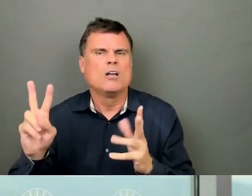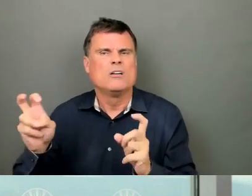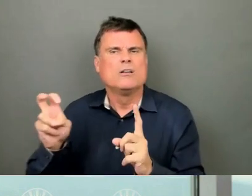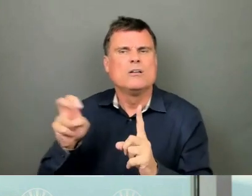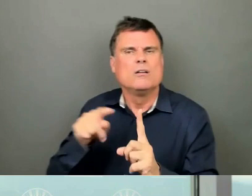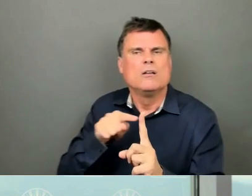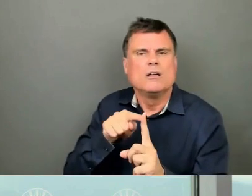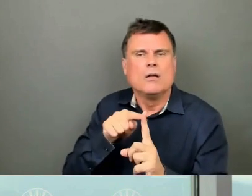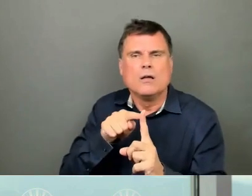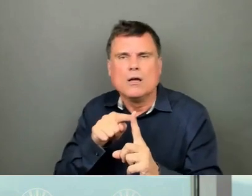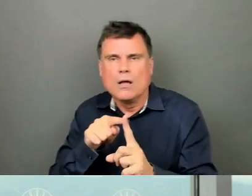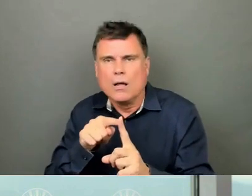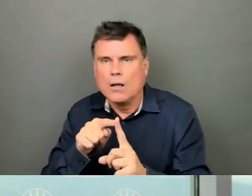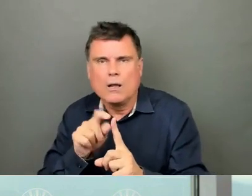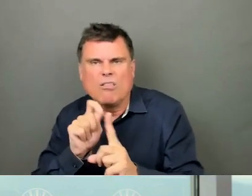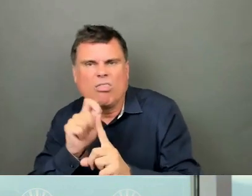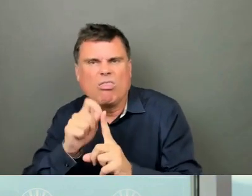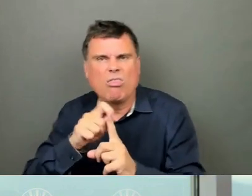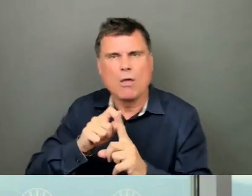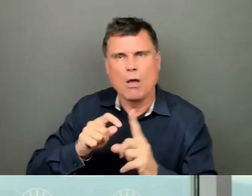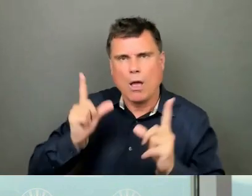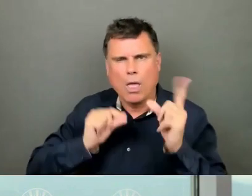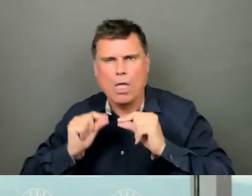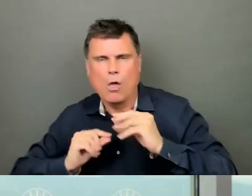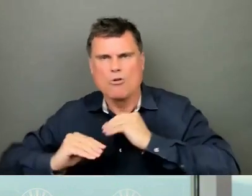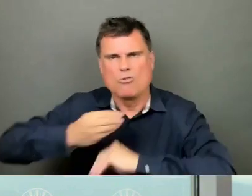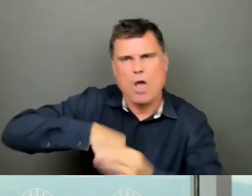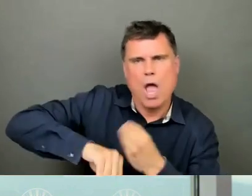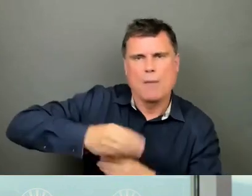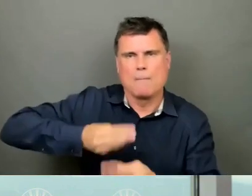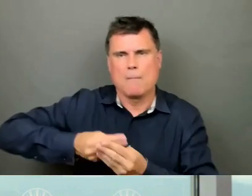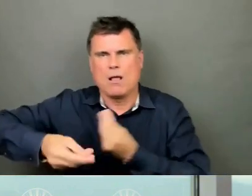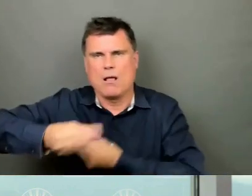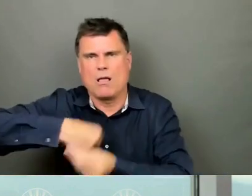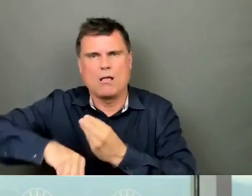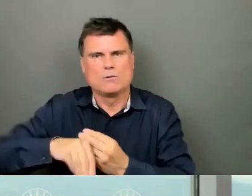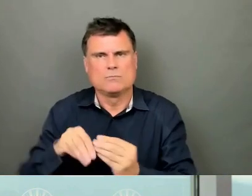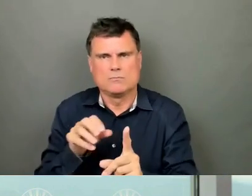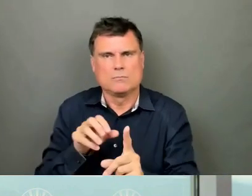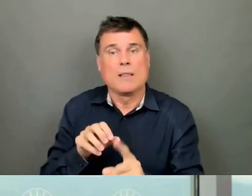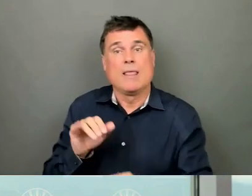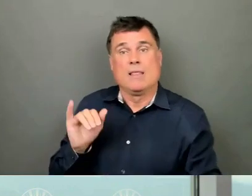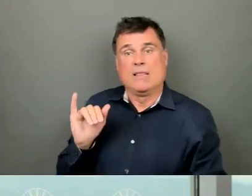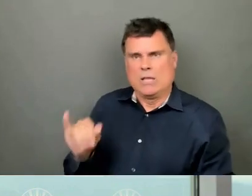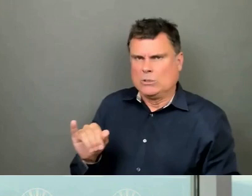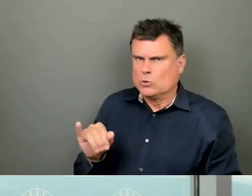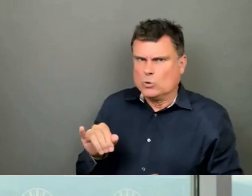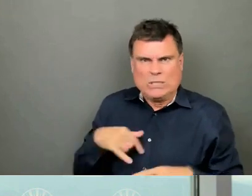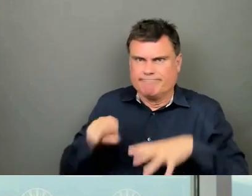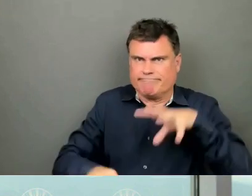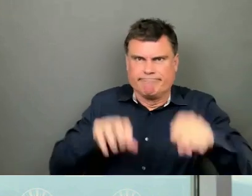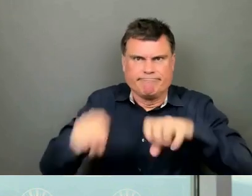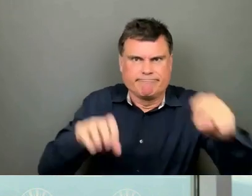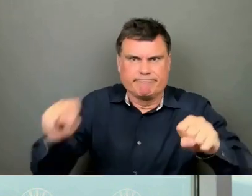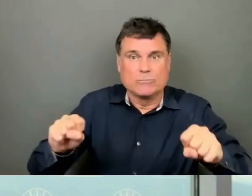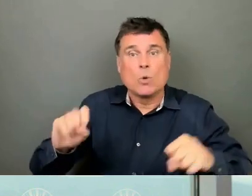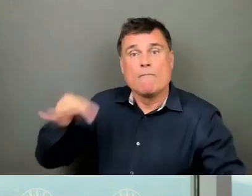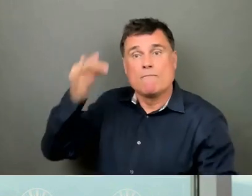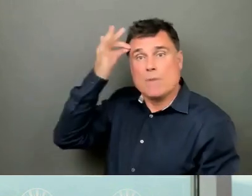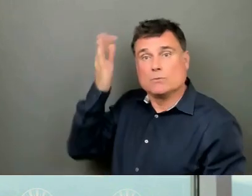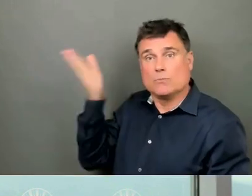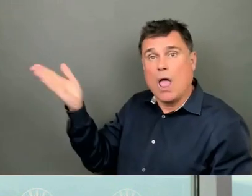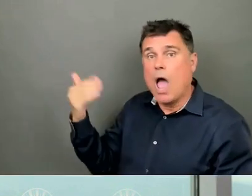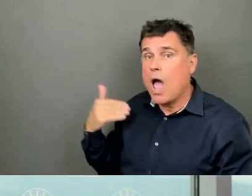in the province and nationally so that we don't just transfer the problem from one province to another. There are many opportunities available to the federal